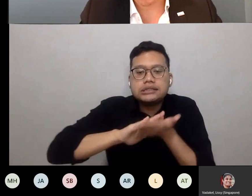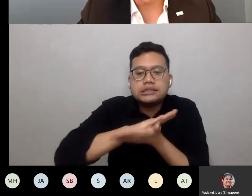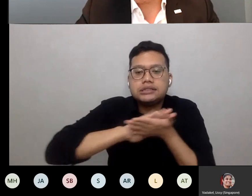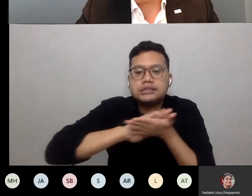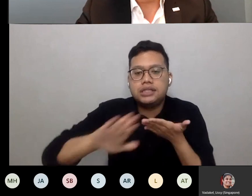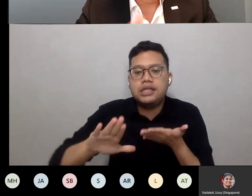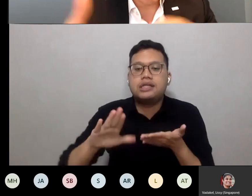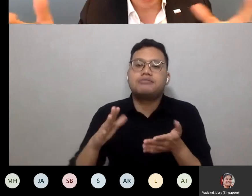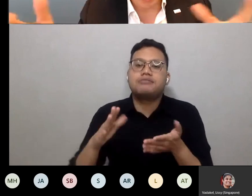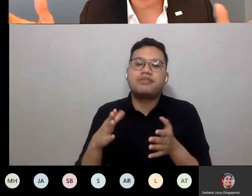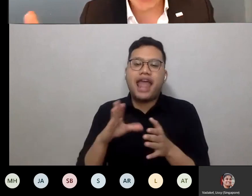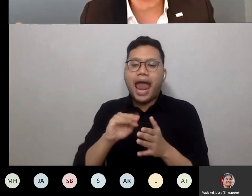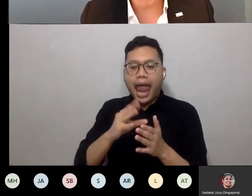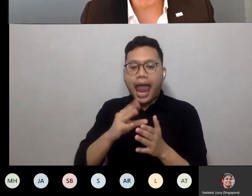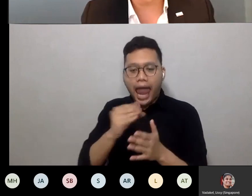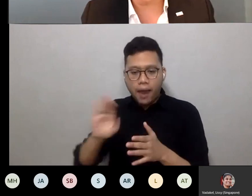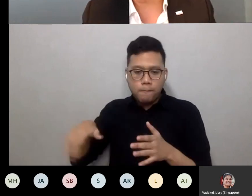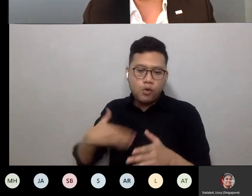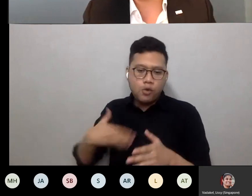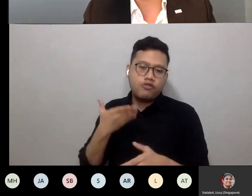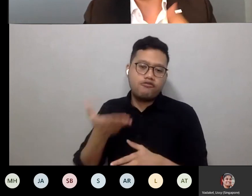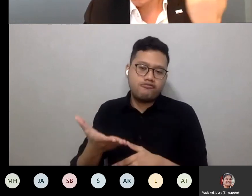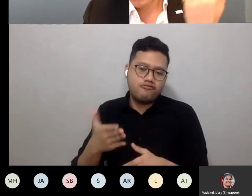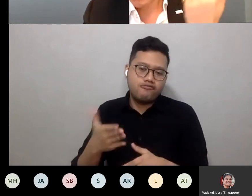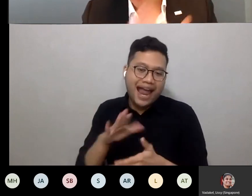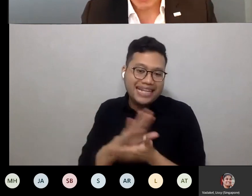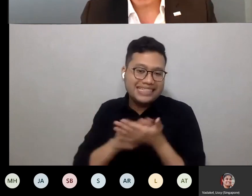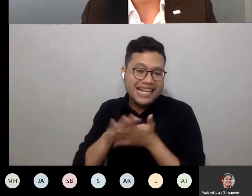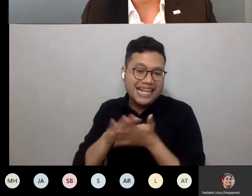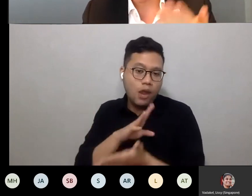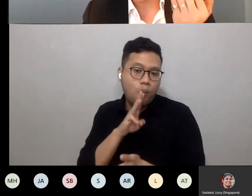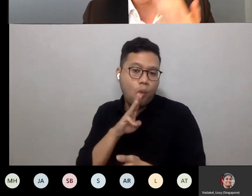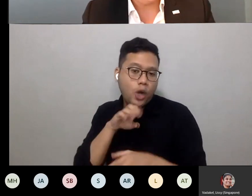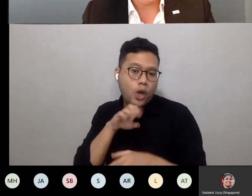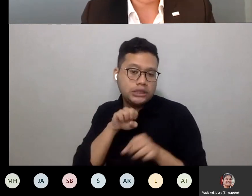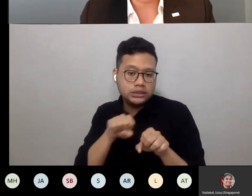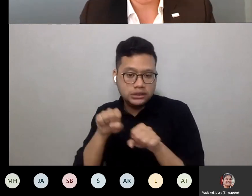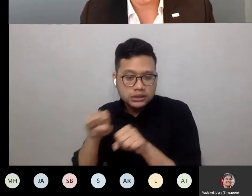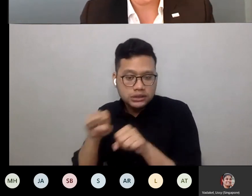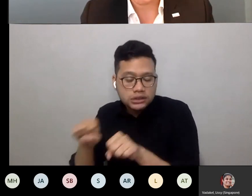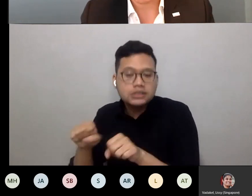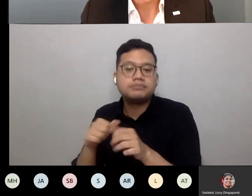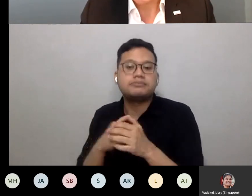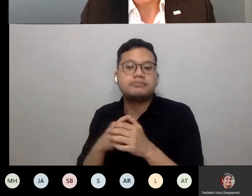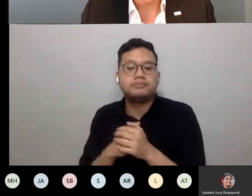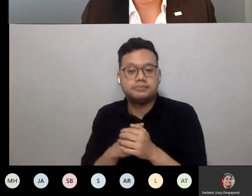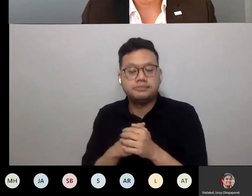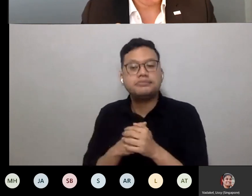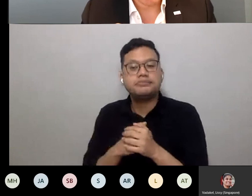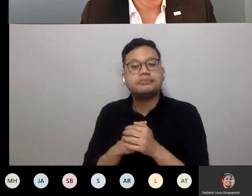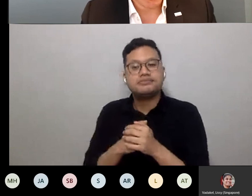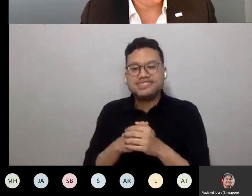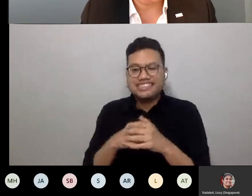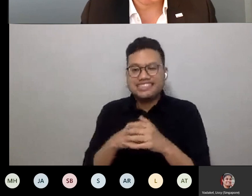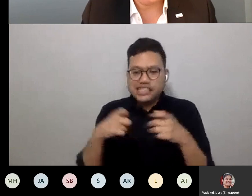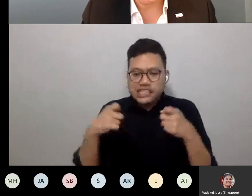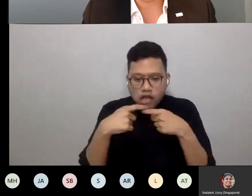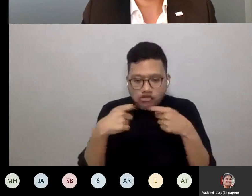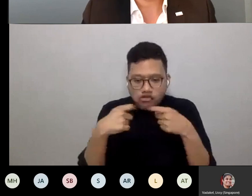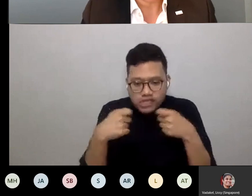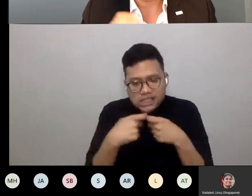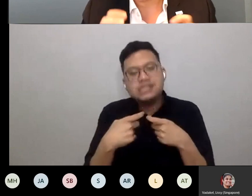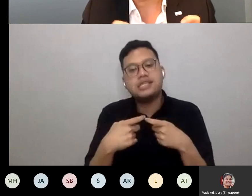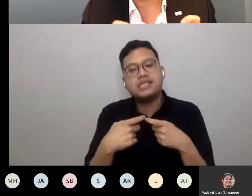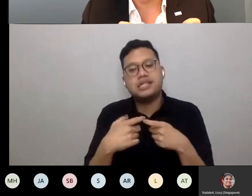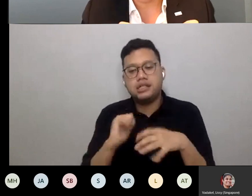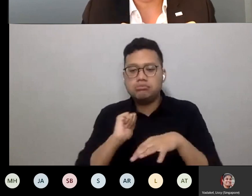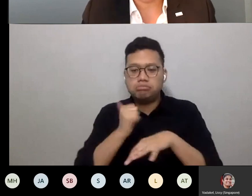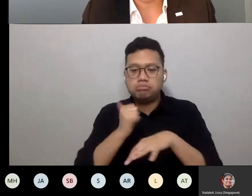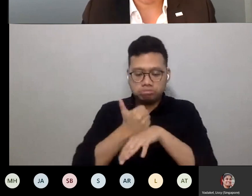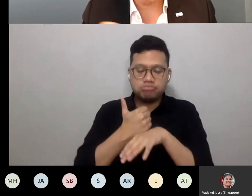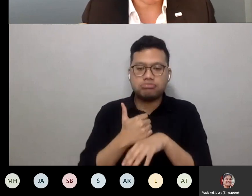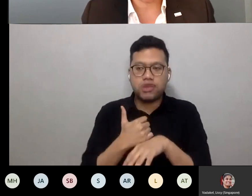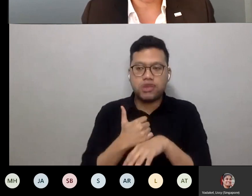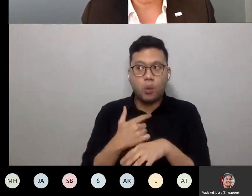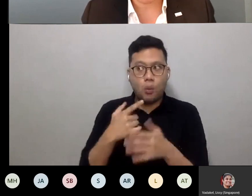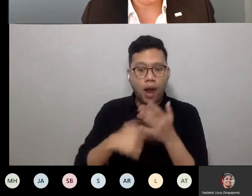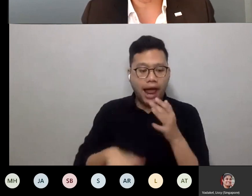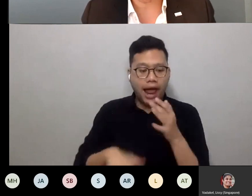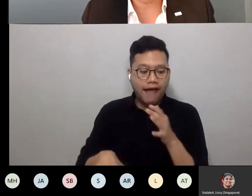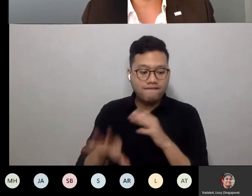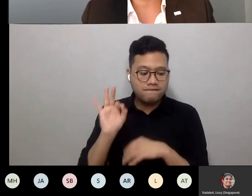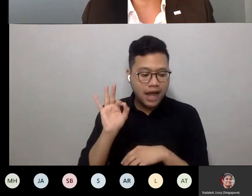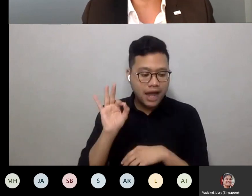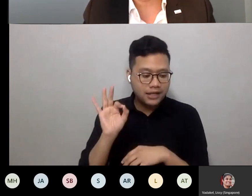to, you know, a greater mass of people, running water, electricity. I mean, ultimately, what I find